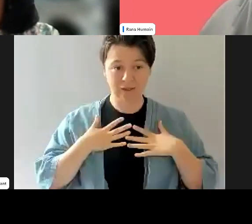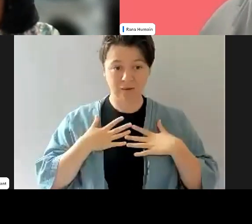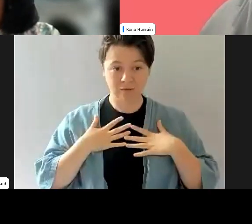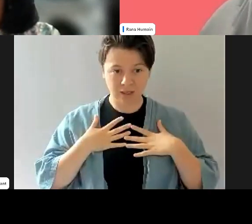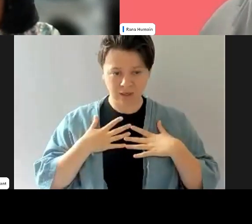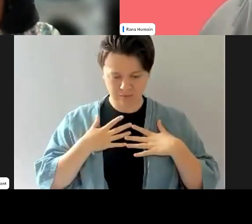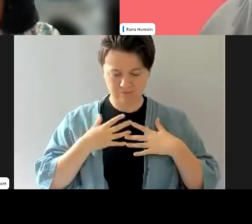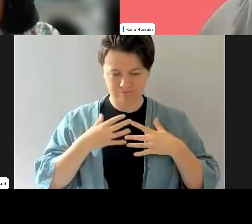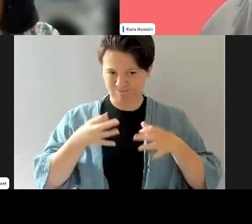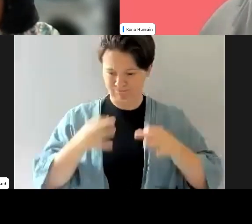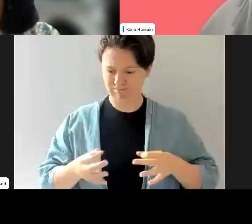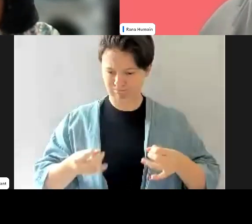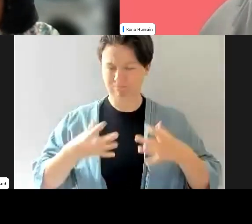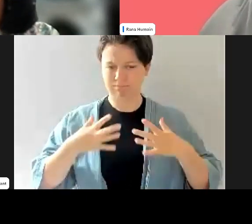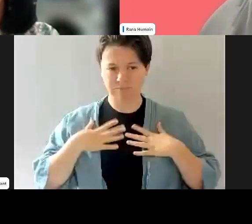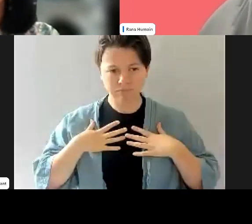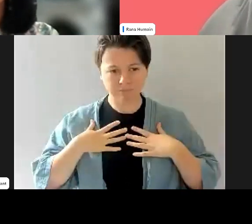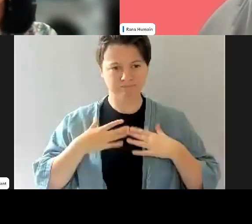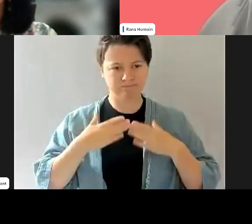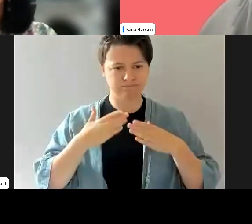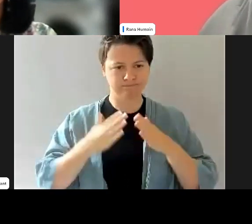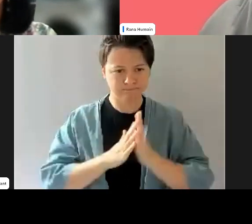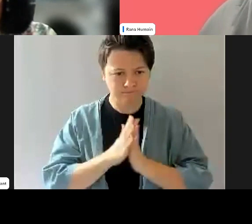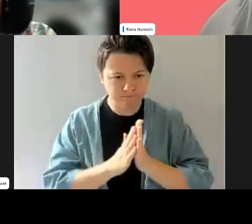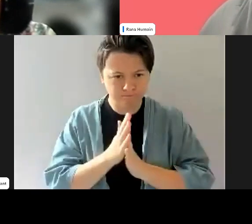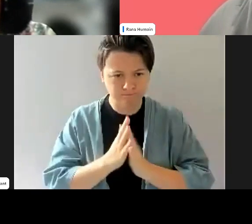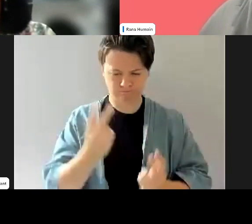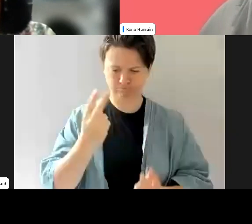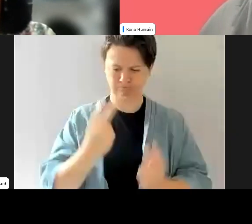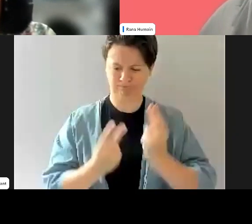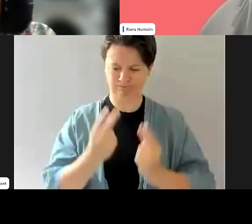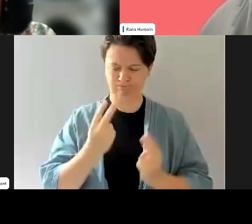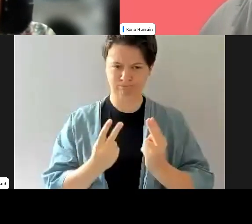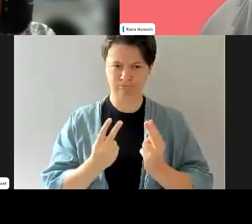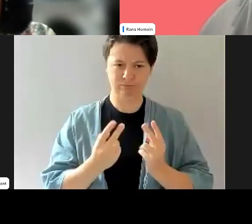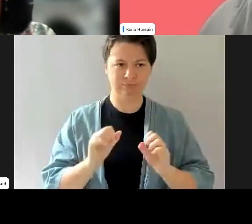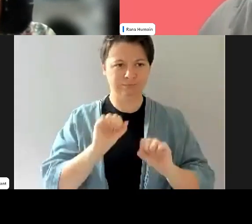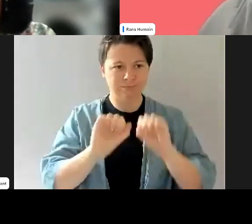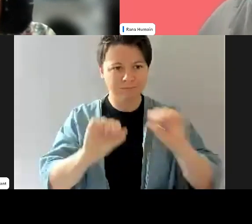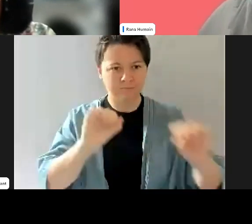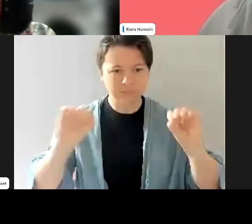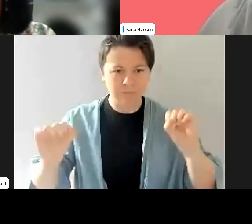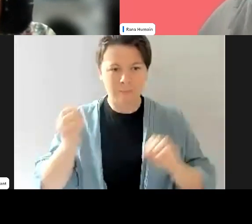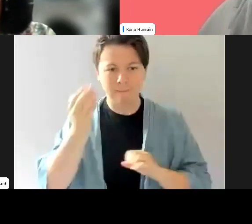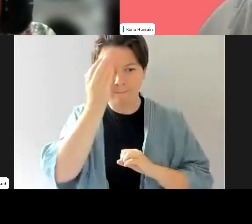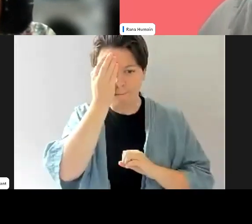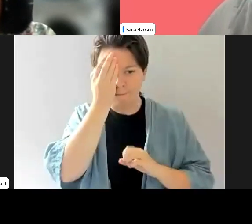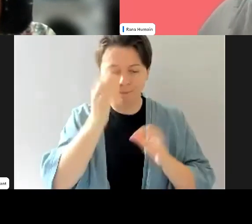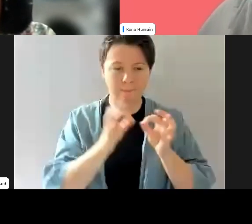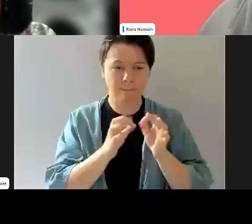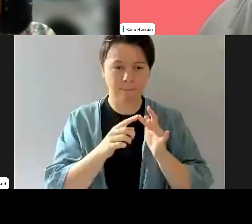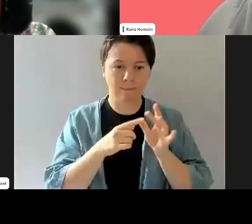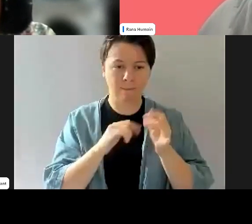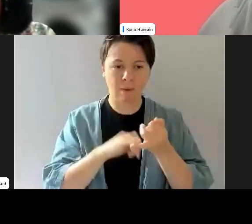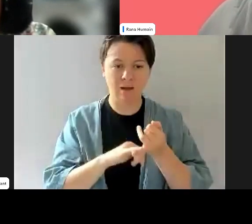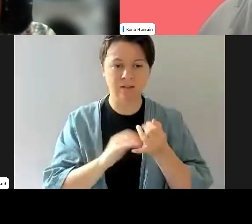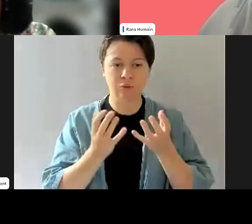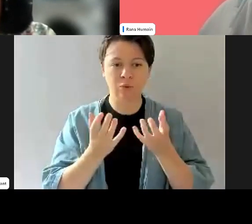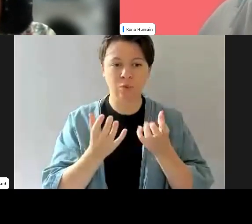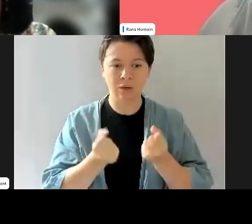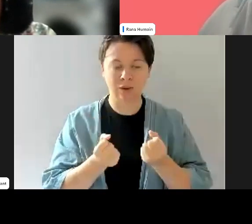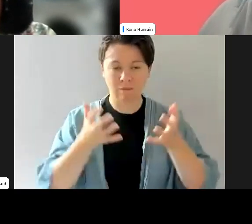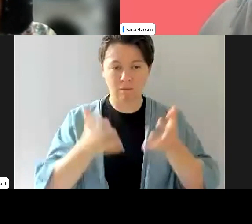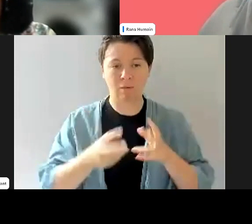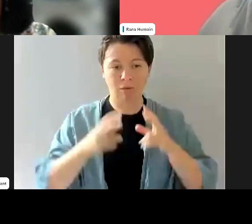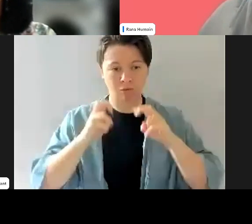the mirror up and, and really assess our biases. There's 30 plus years, I think, of research around unconscious bias,